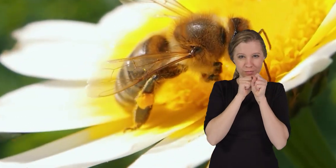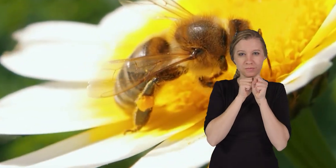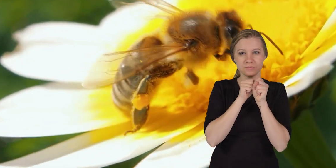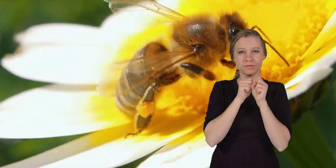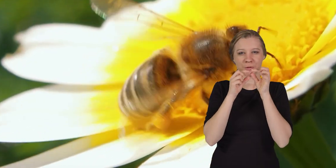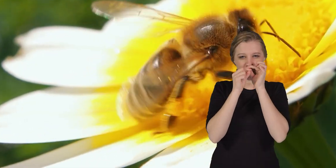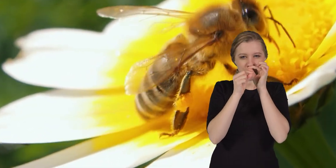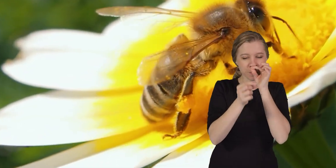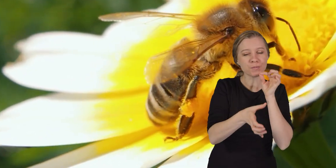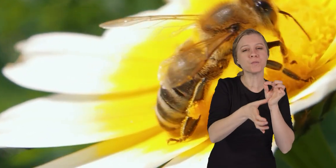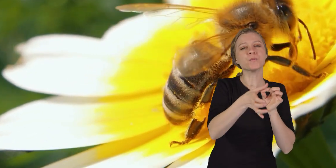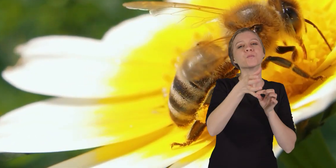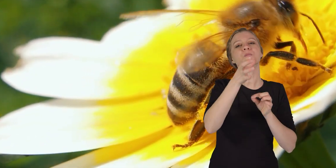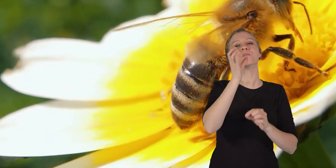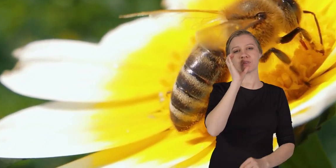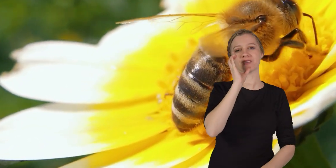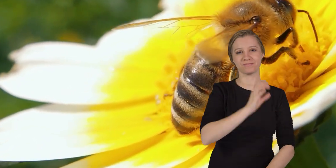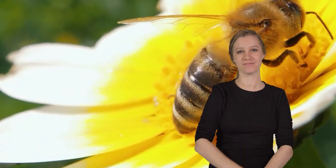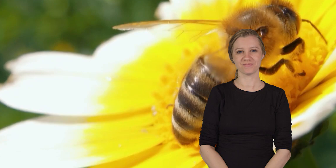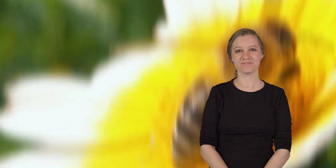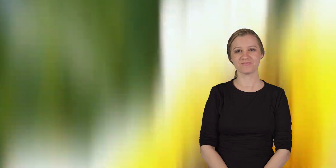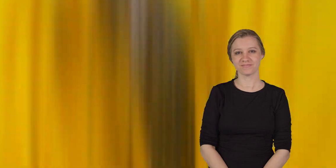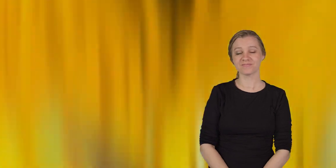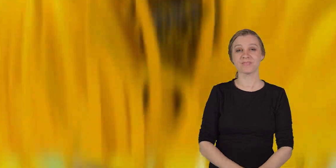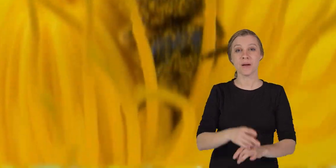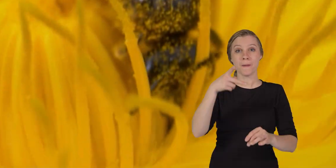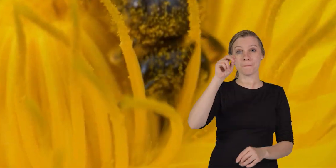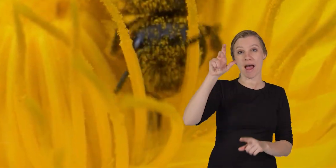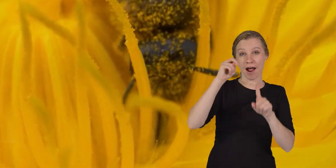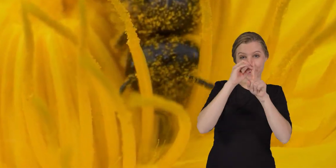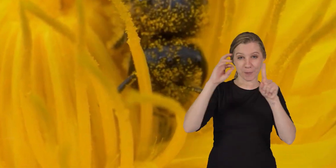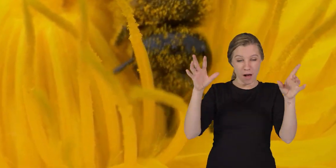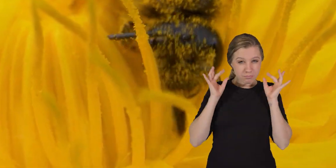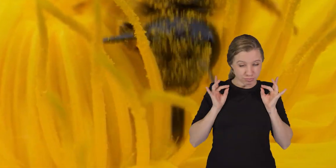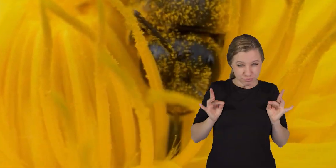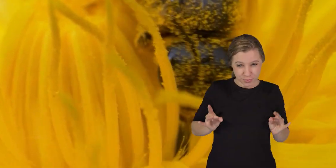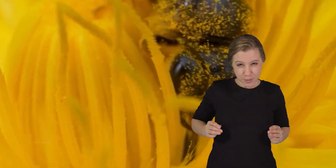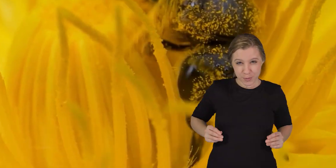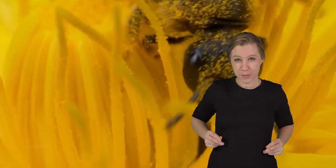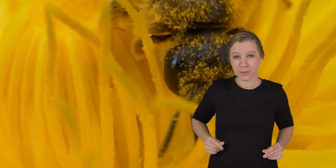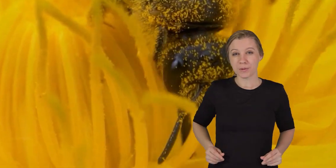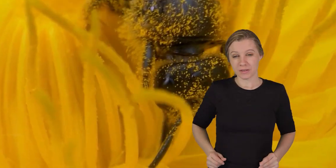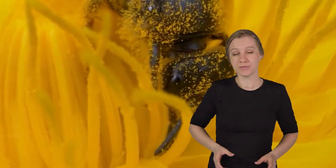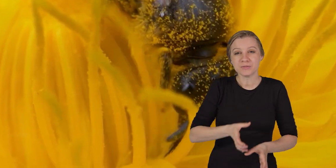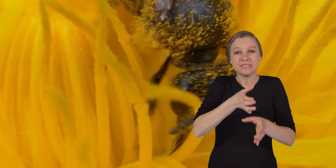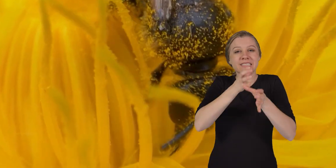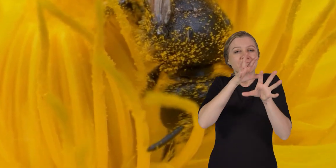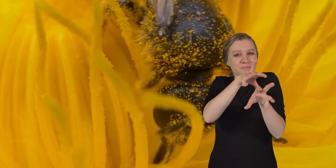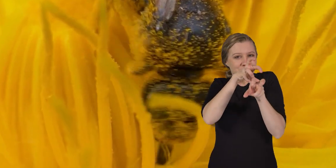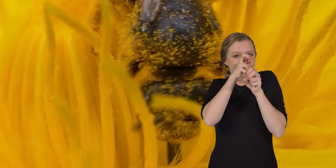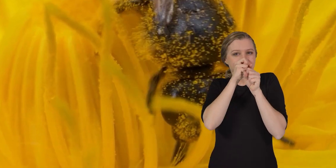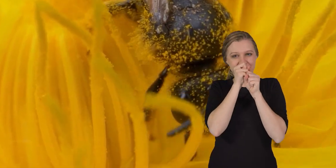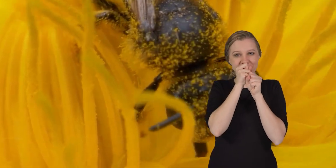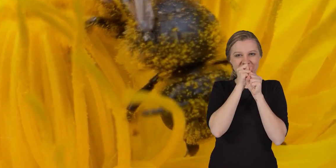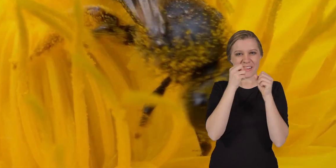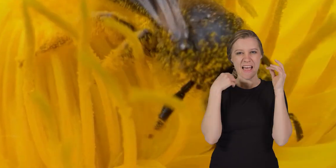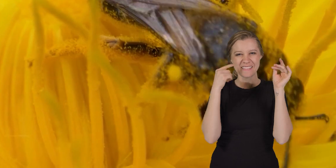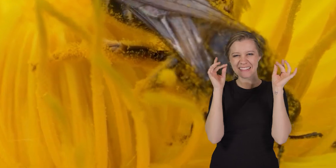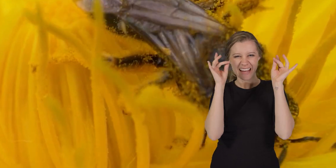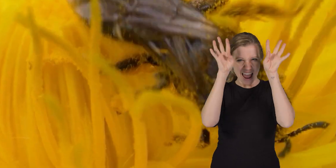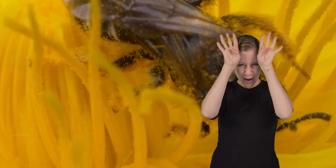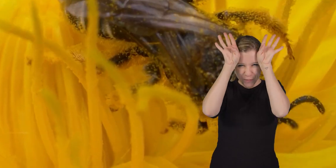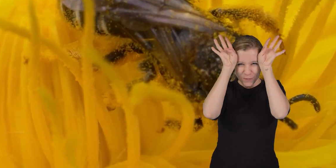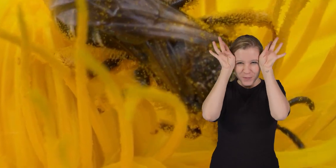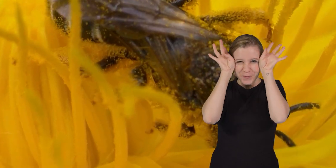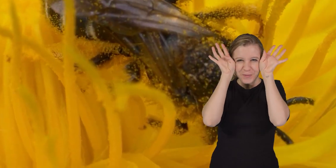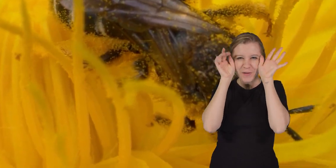It's like having a built-in straw for sipping. Some pollen sticks to their fuzzy bodies as they drink the nectar since